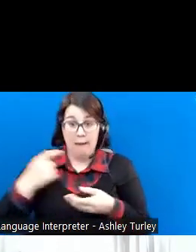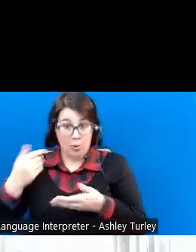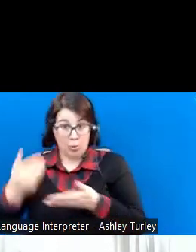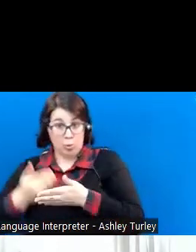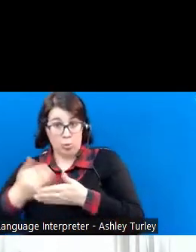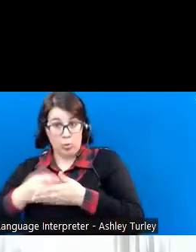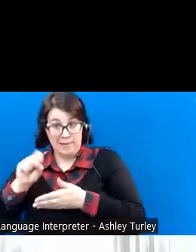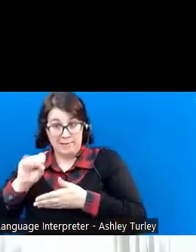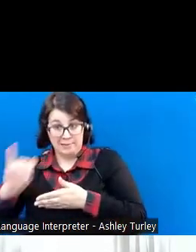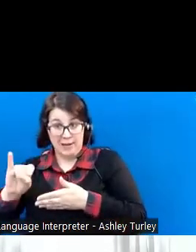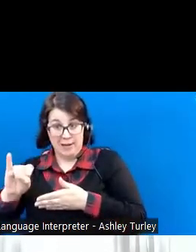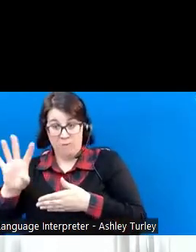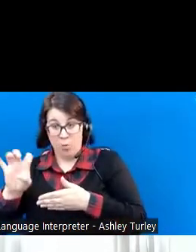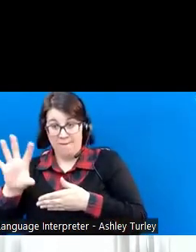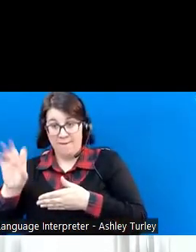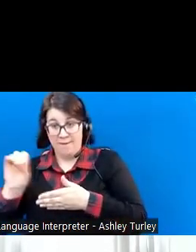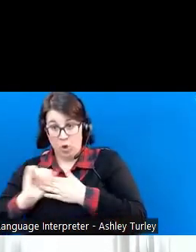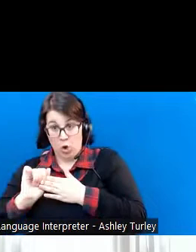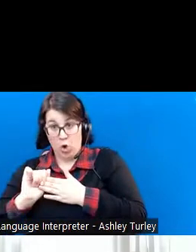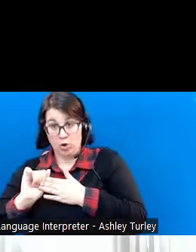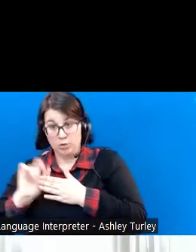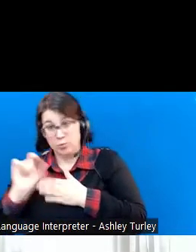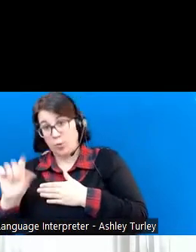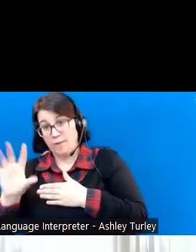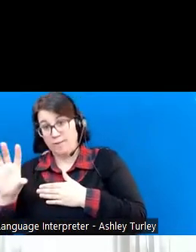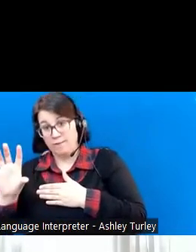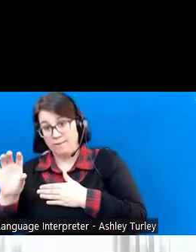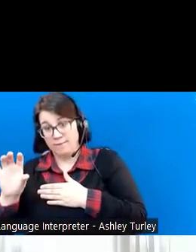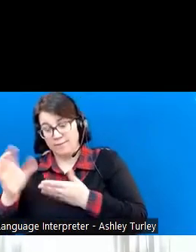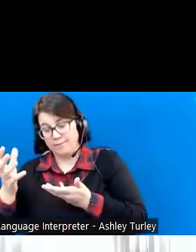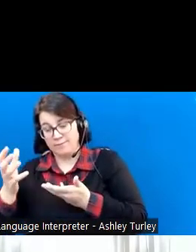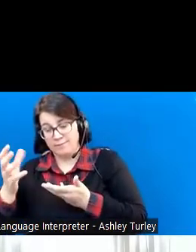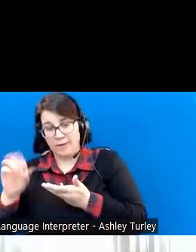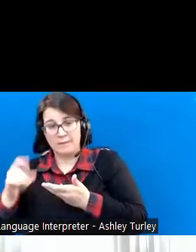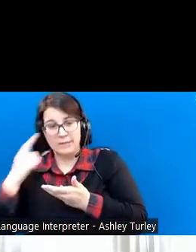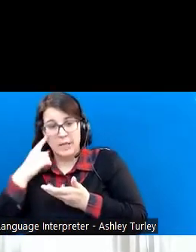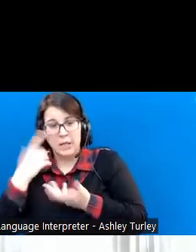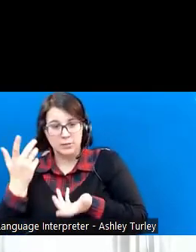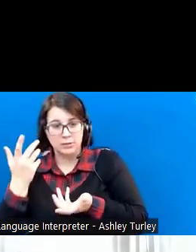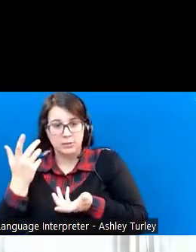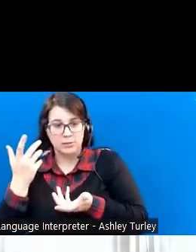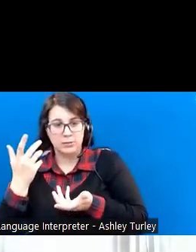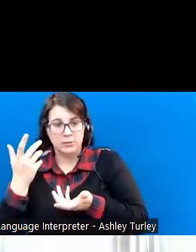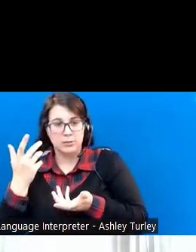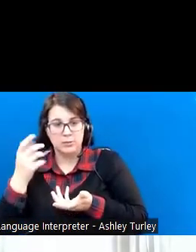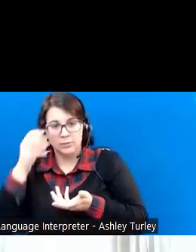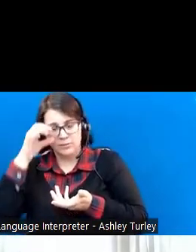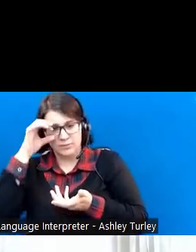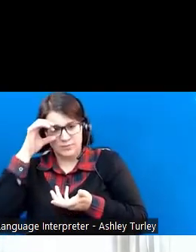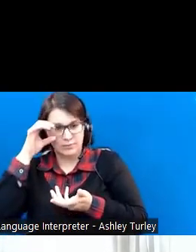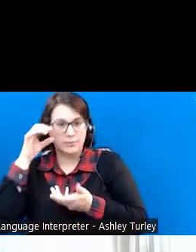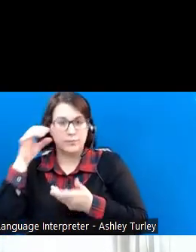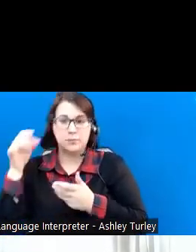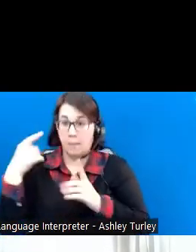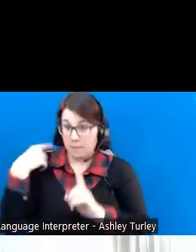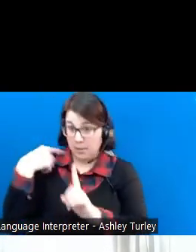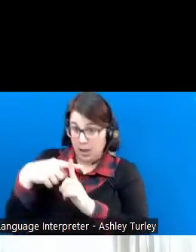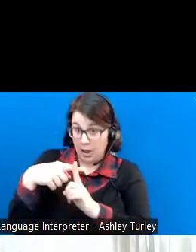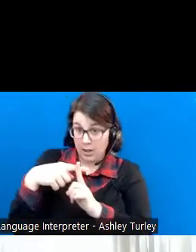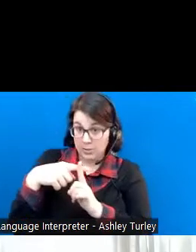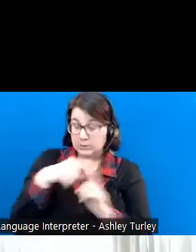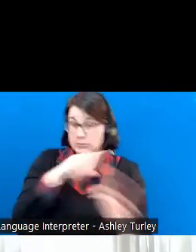of $450.50, that should read 50 cents, excuse me. And we add our